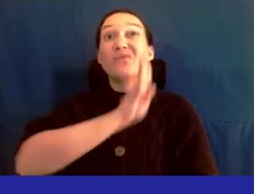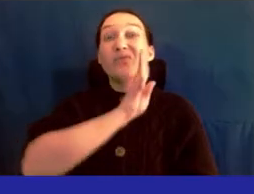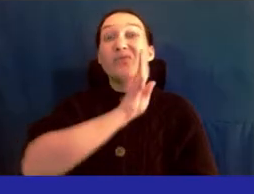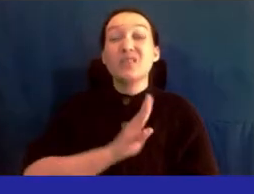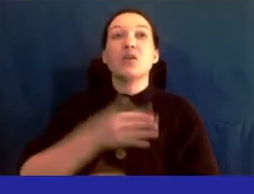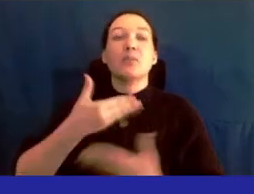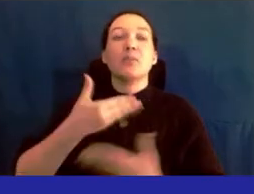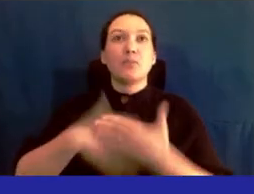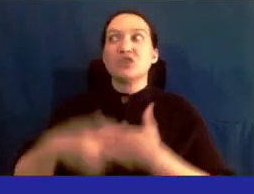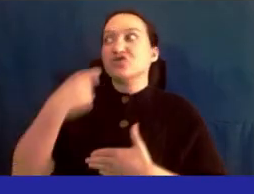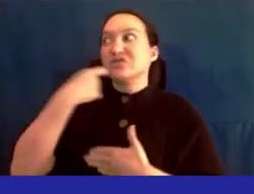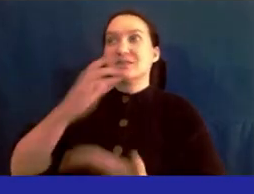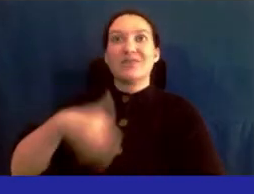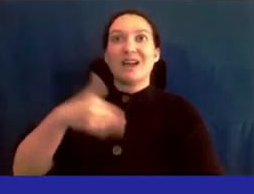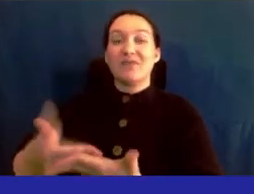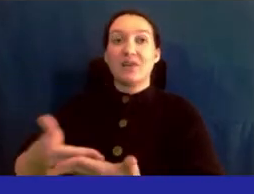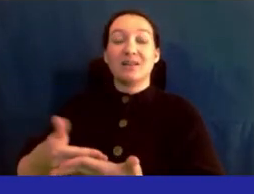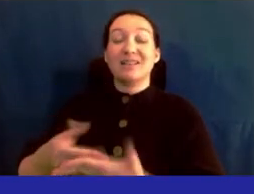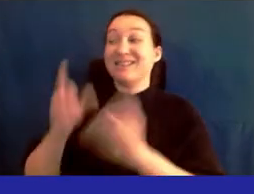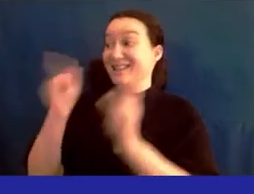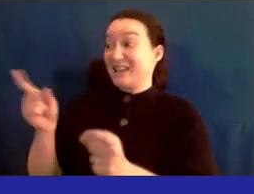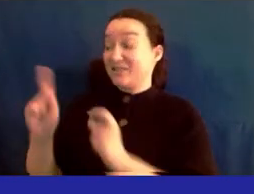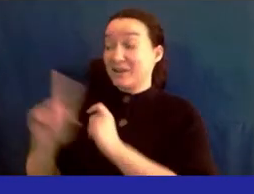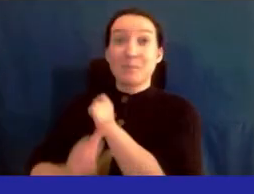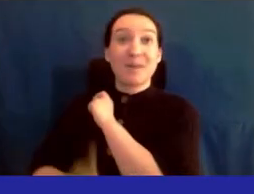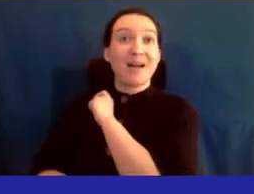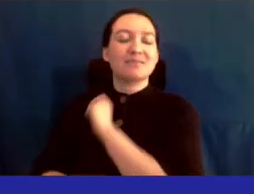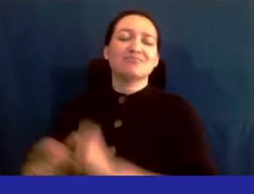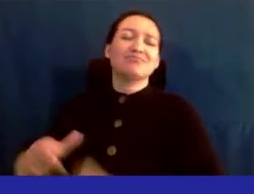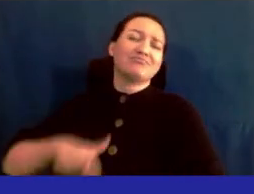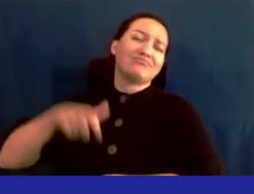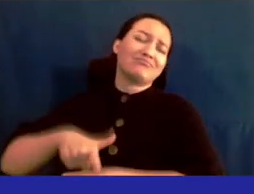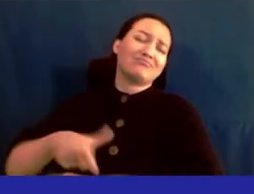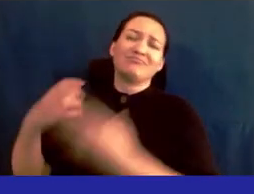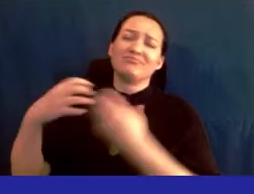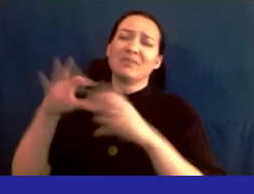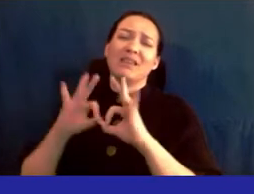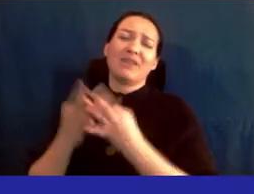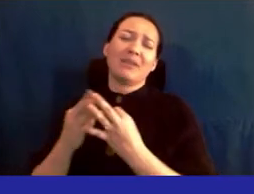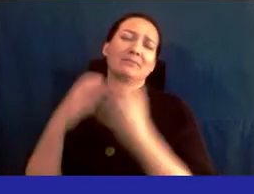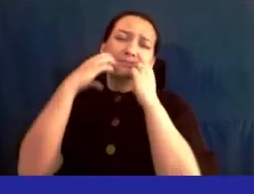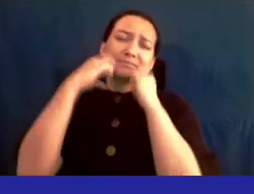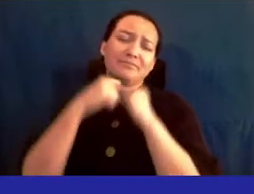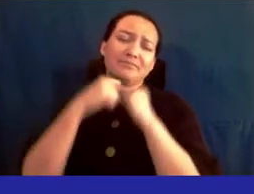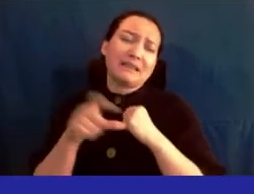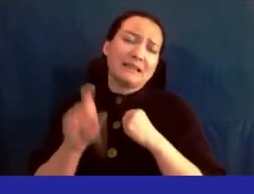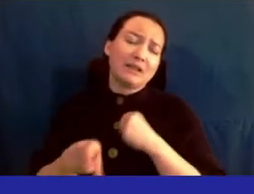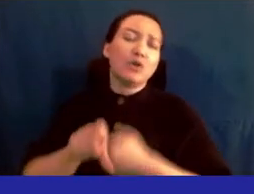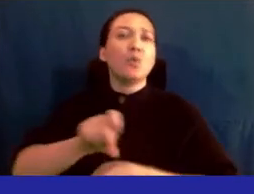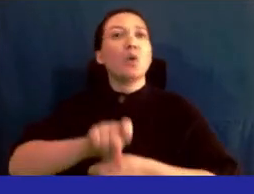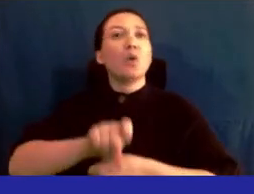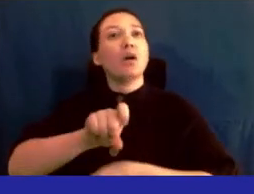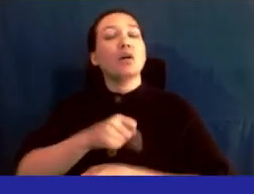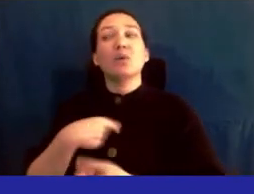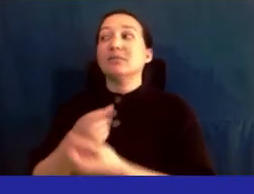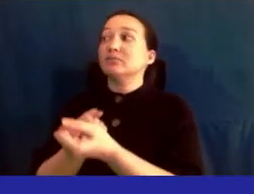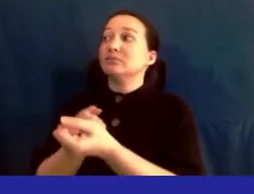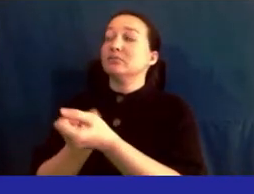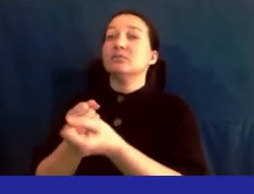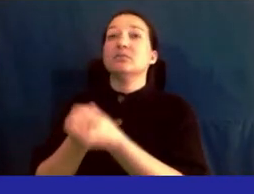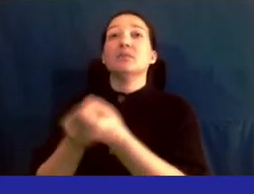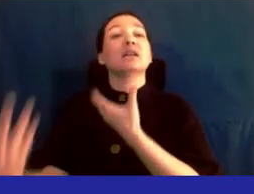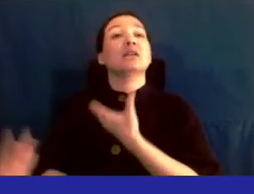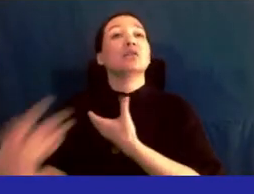arrival. We were told that the gift bags were timely and needed by the family. As part of our work, we advocate for the